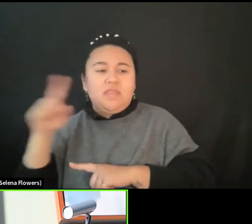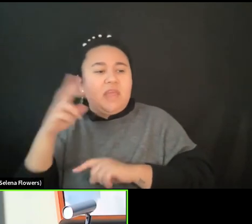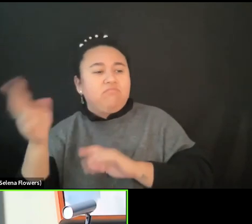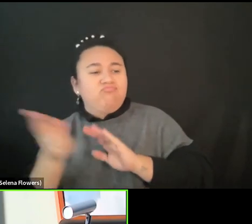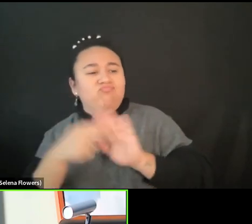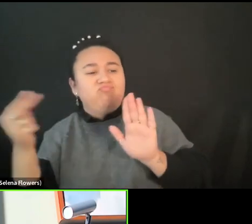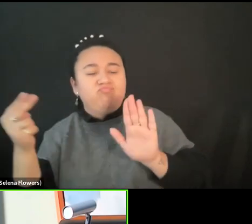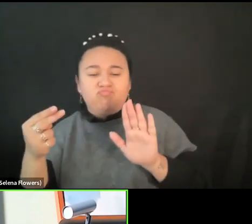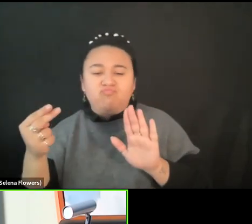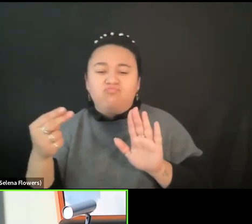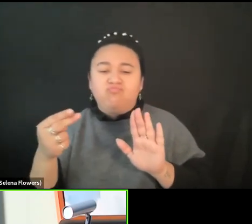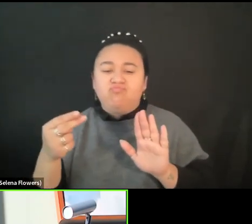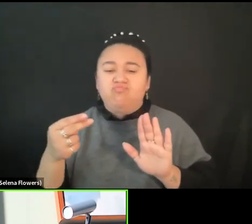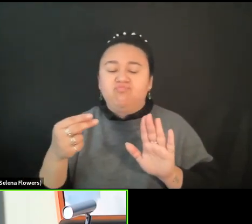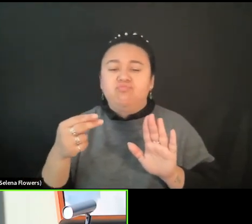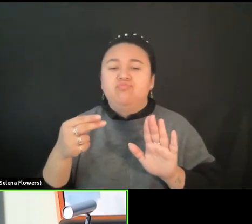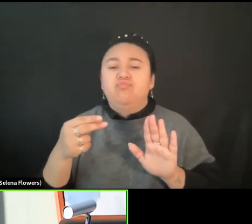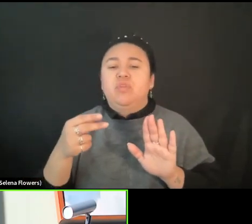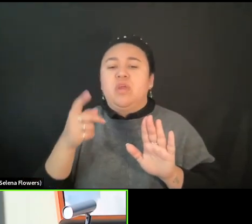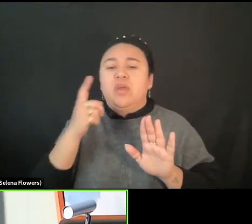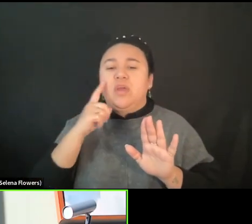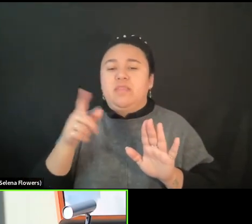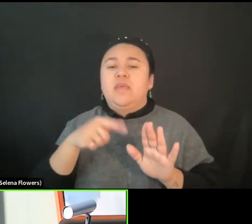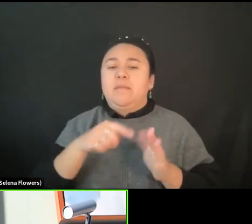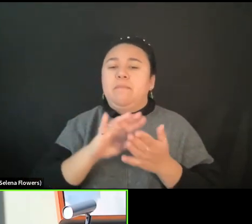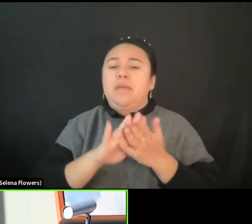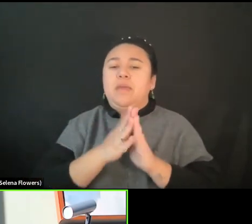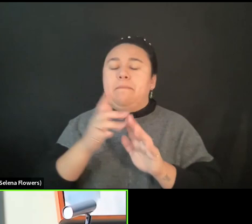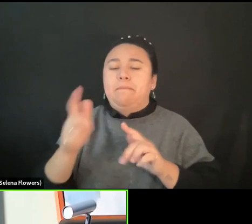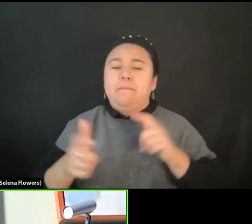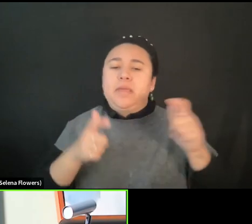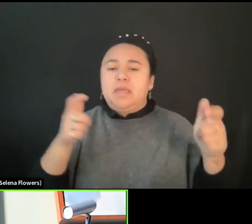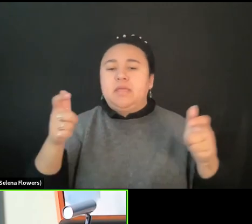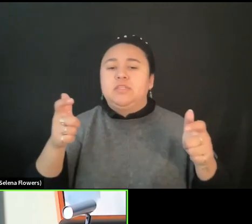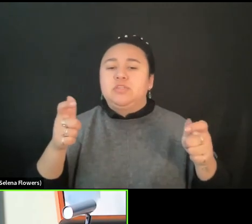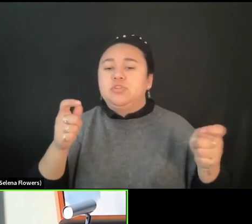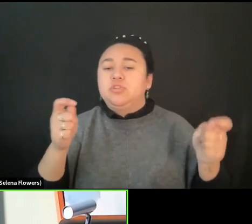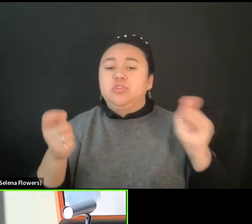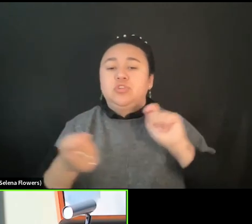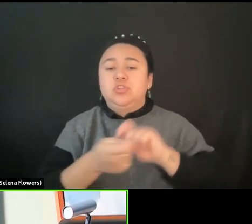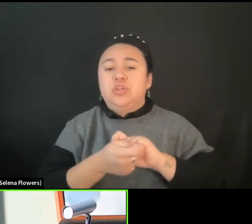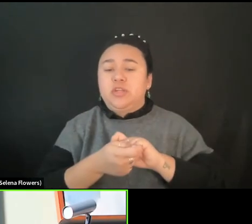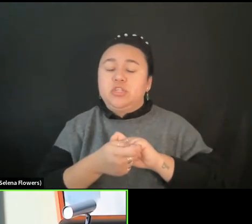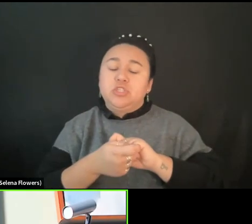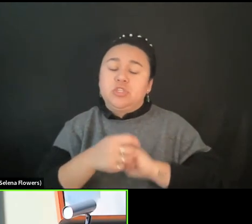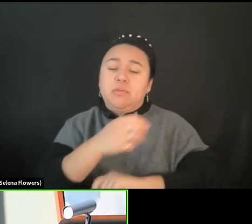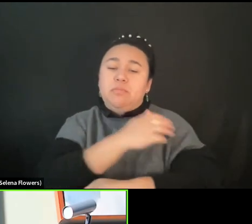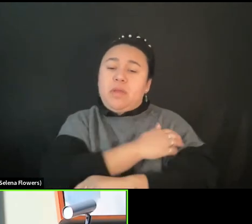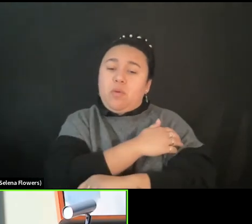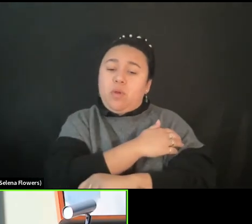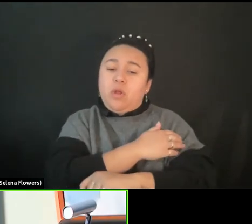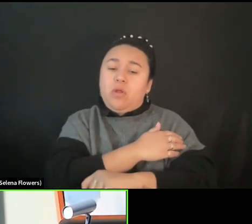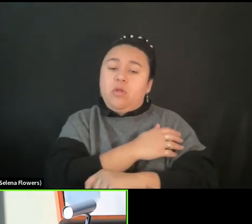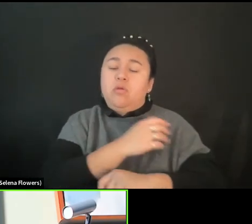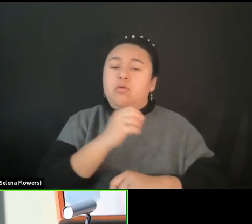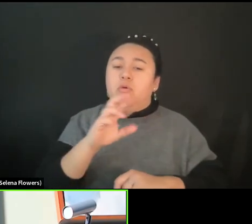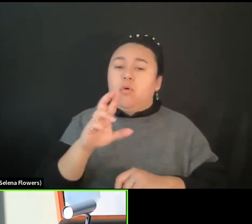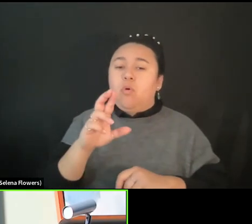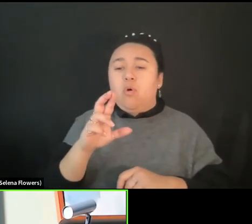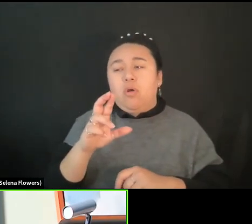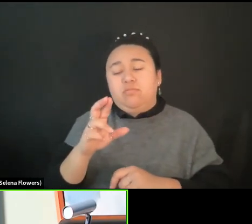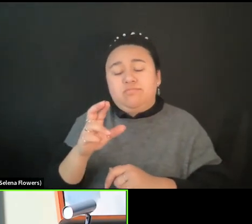that it would turn on its head and become too big to either change the circle of power or dissolve in it.